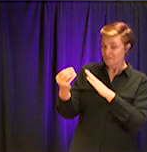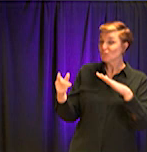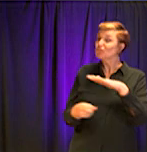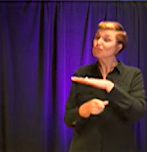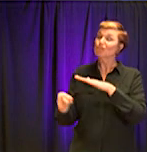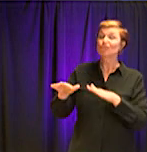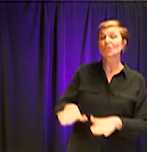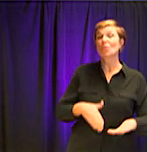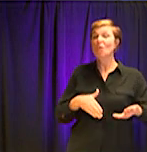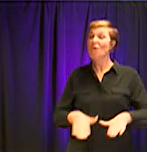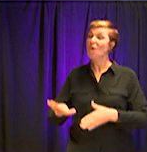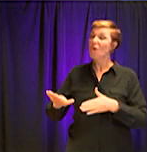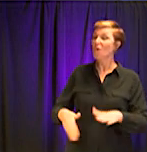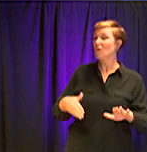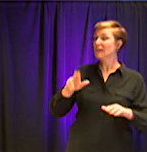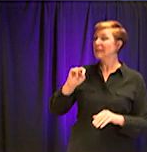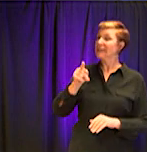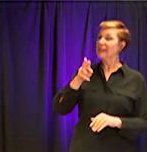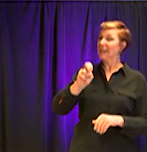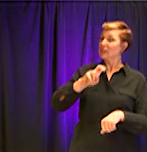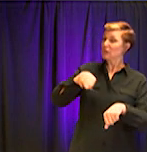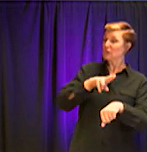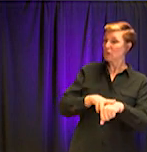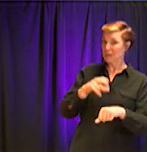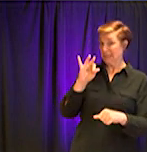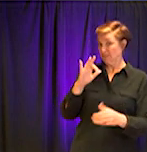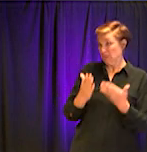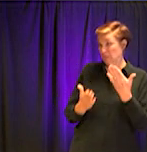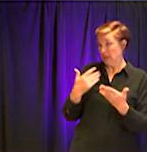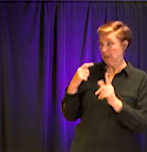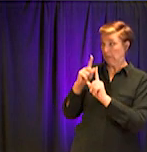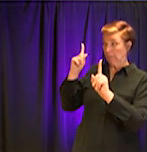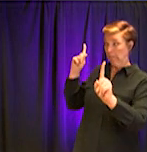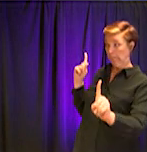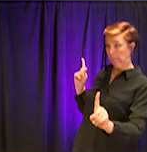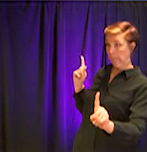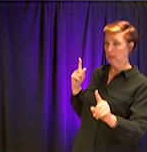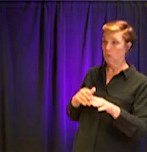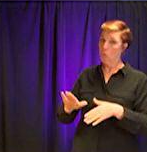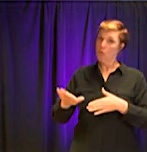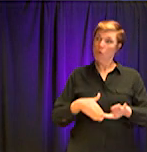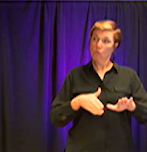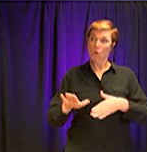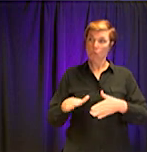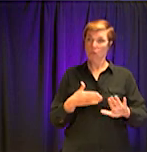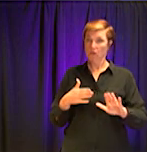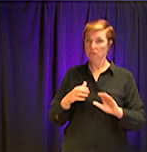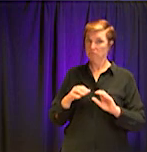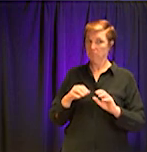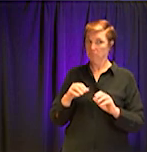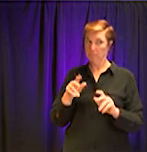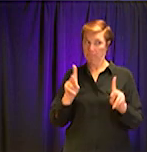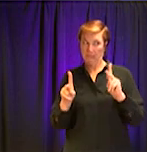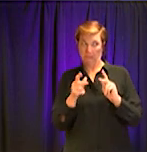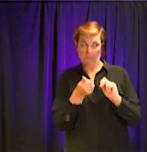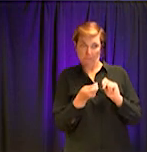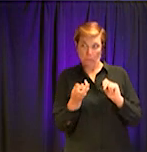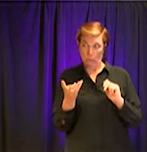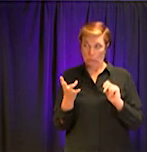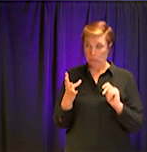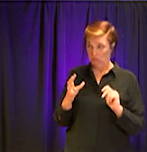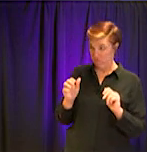walk with some space between us on a not very crowded trail? So again, the medical